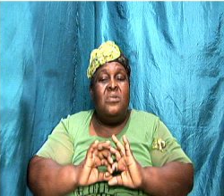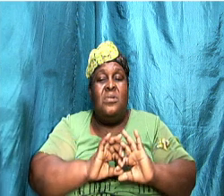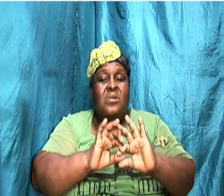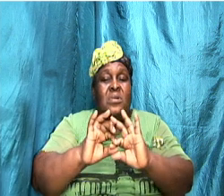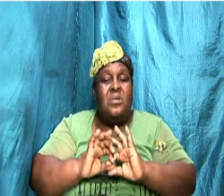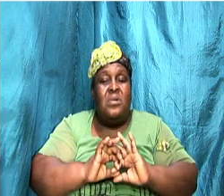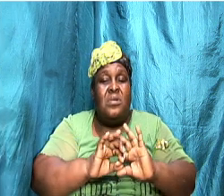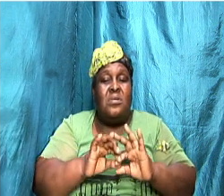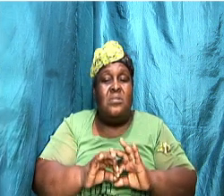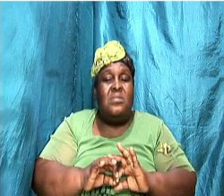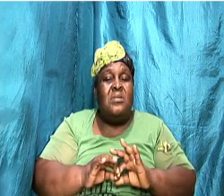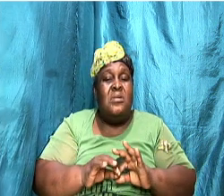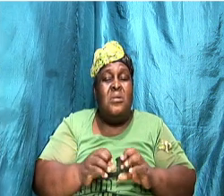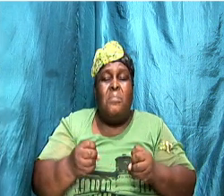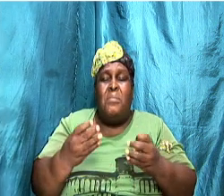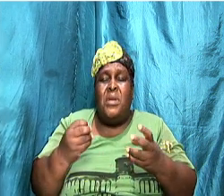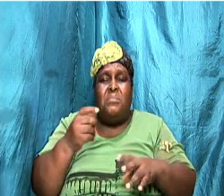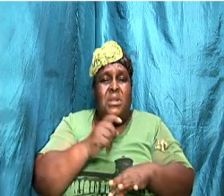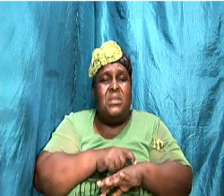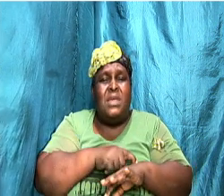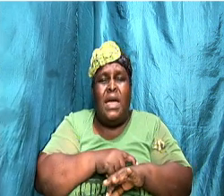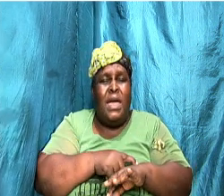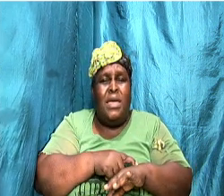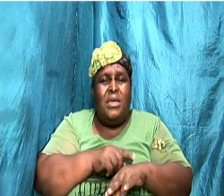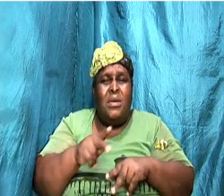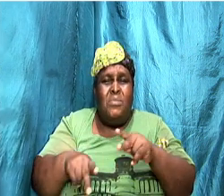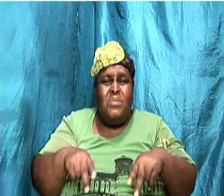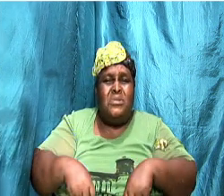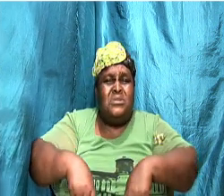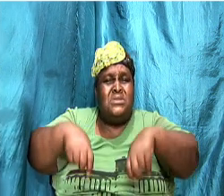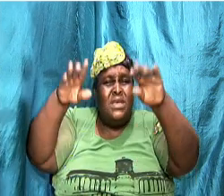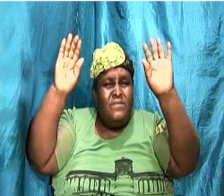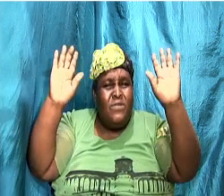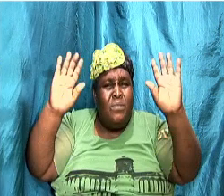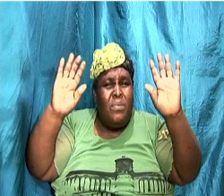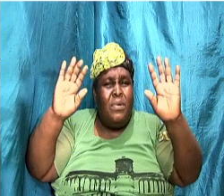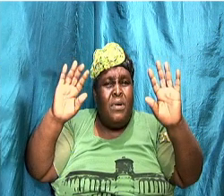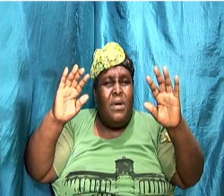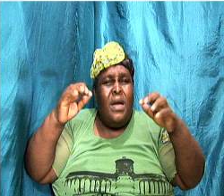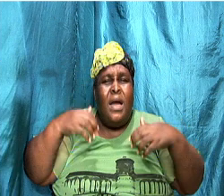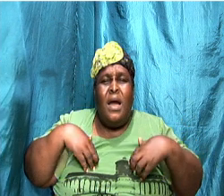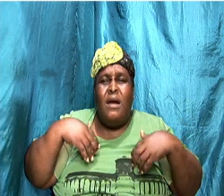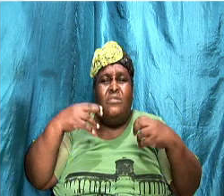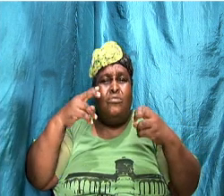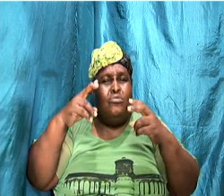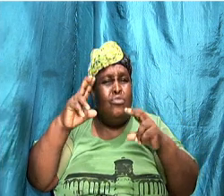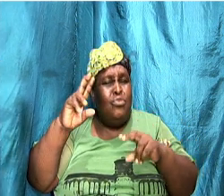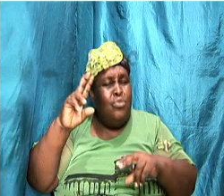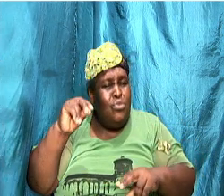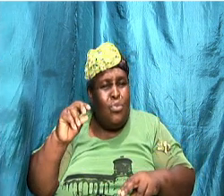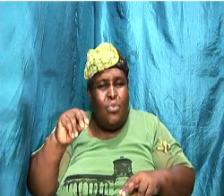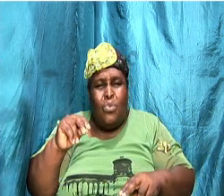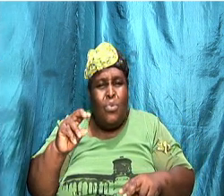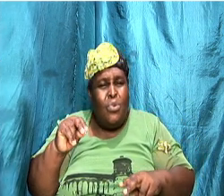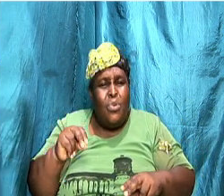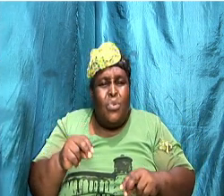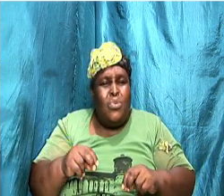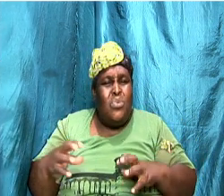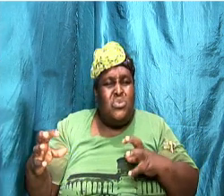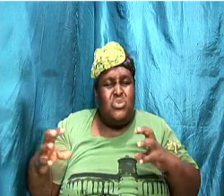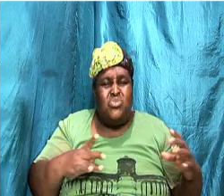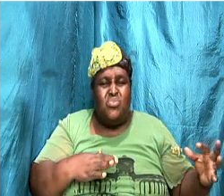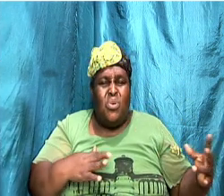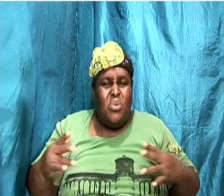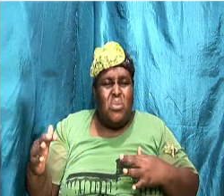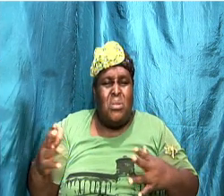up it is as if they don't have any fight they don't have any determination and from some things that go wrong them just say look here we have this